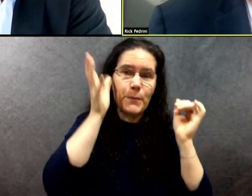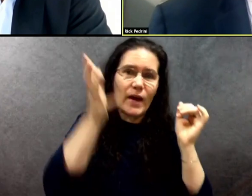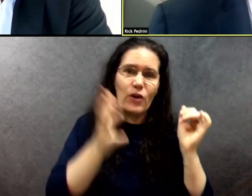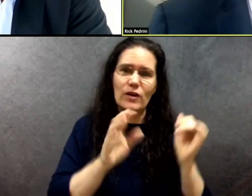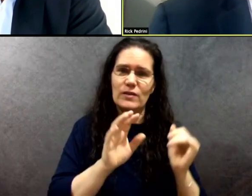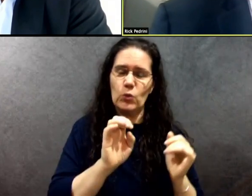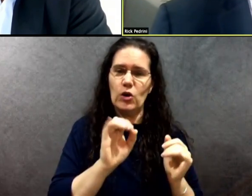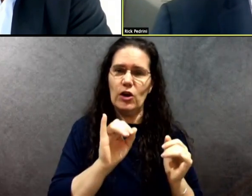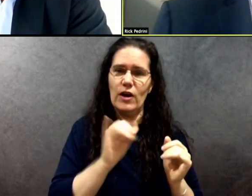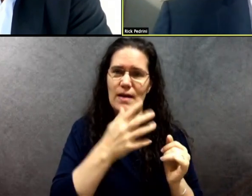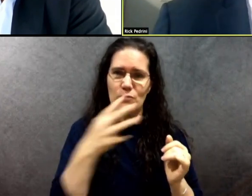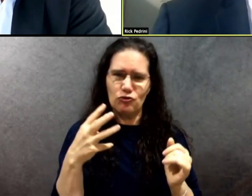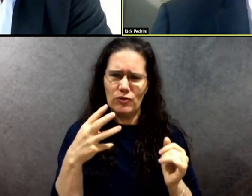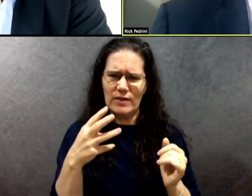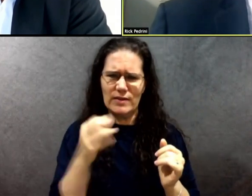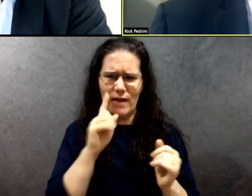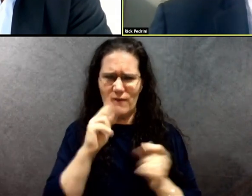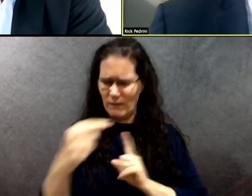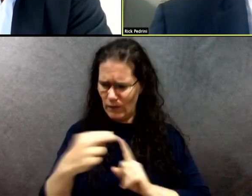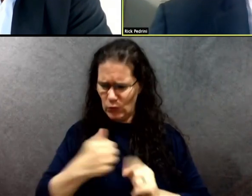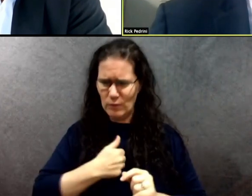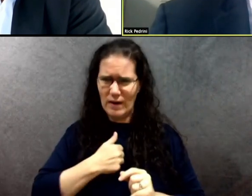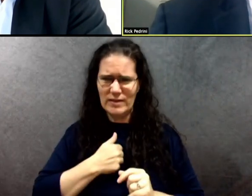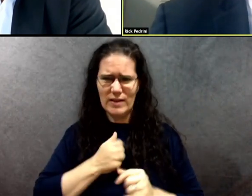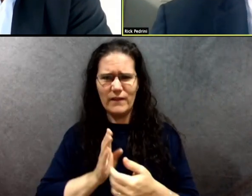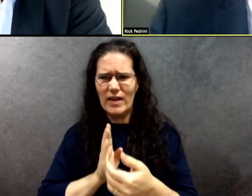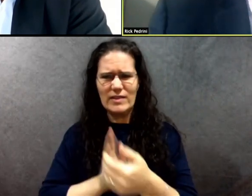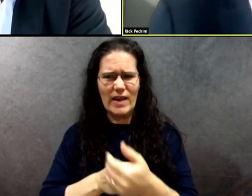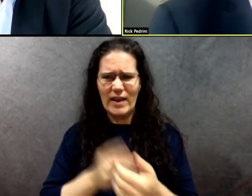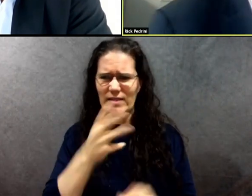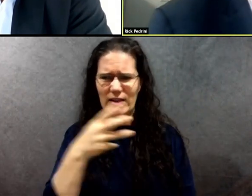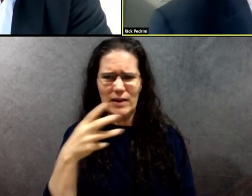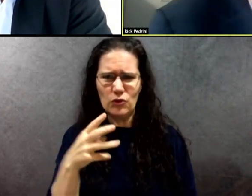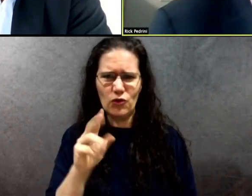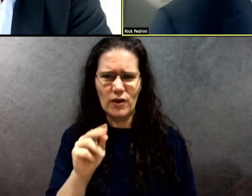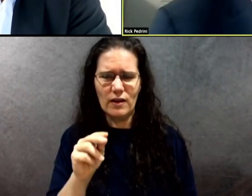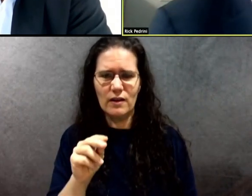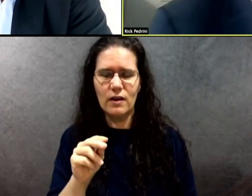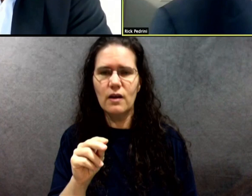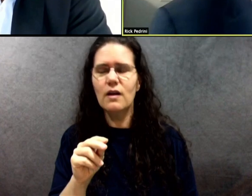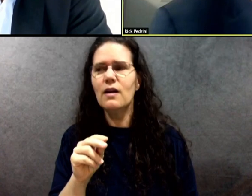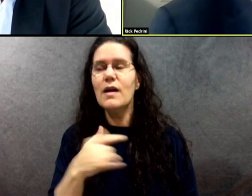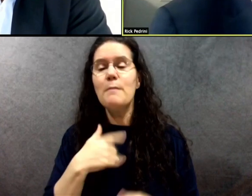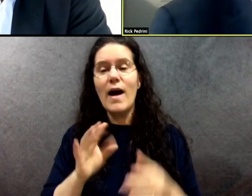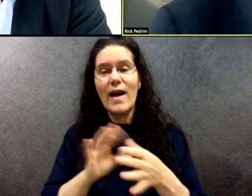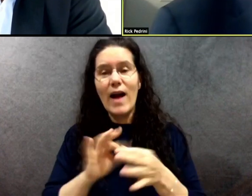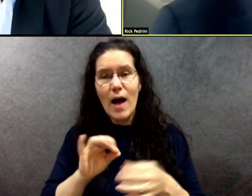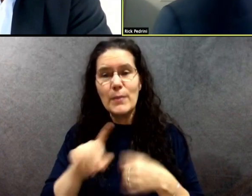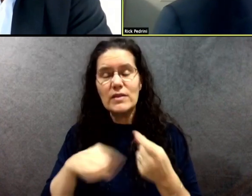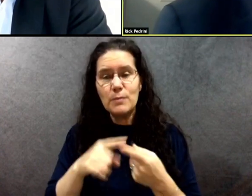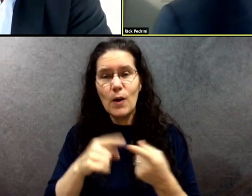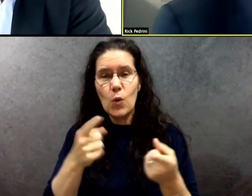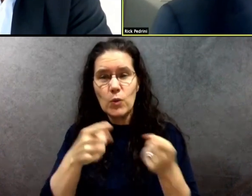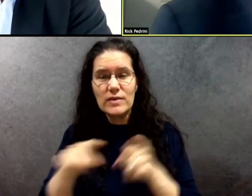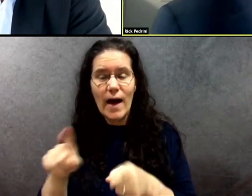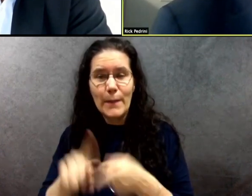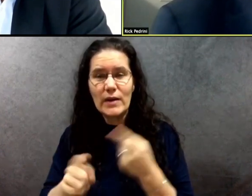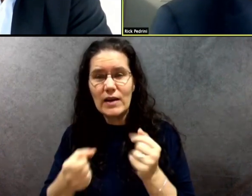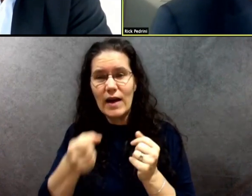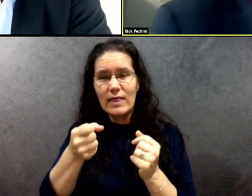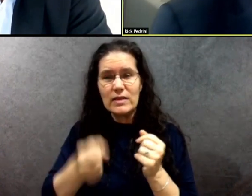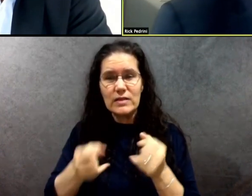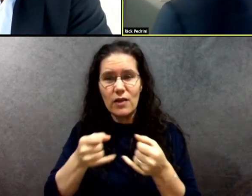anti-immigrant. My comments on what was going on at the sudden Southern border in 2018 were completely